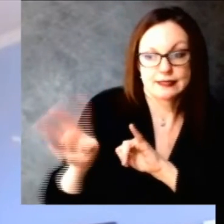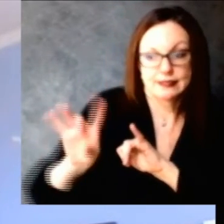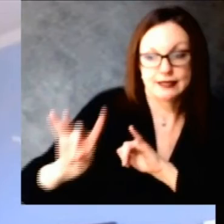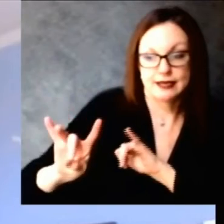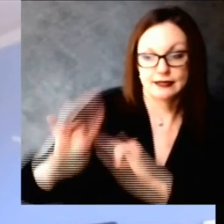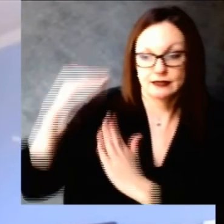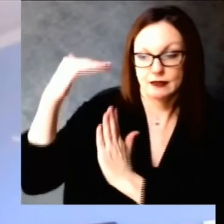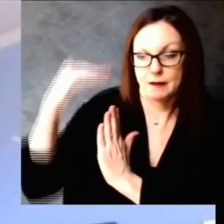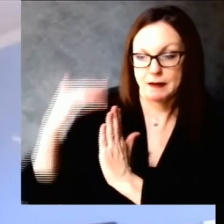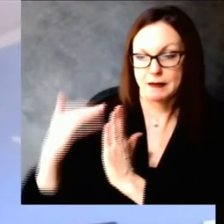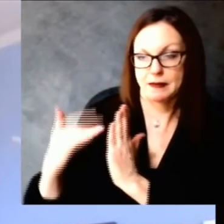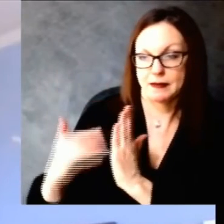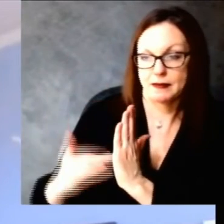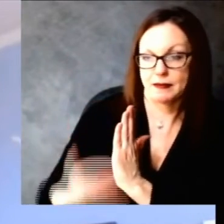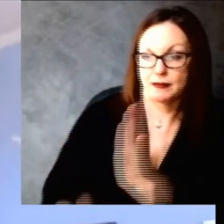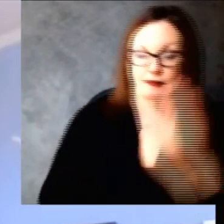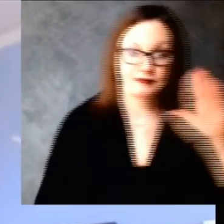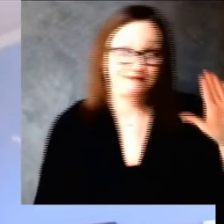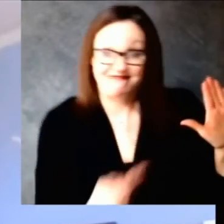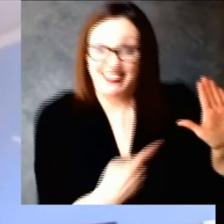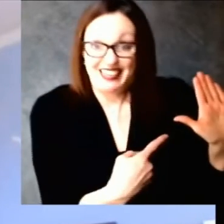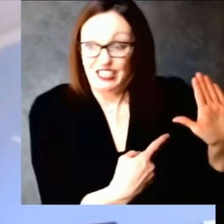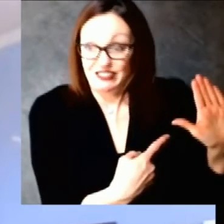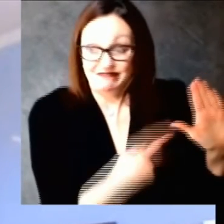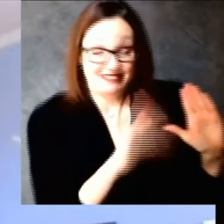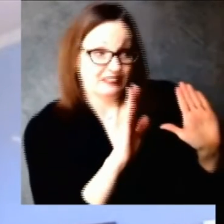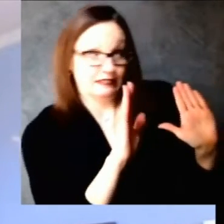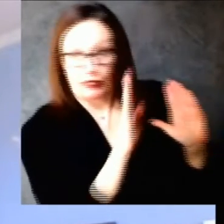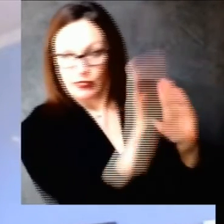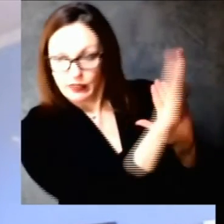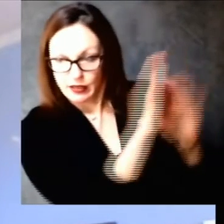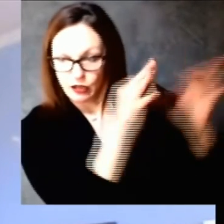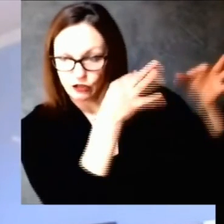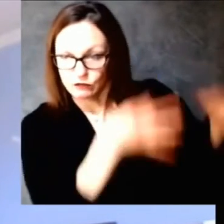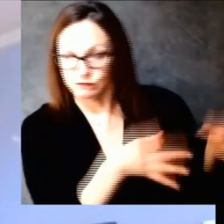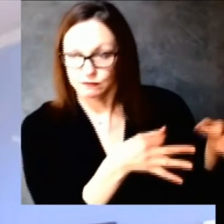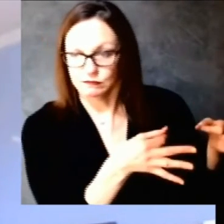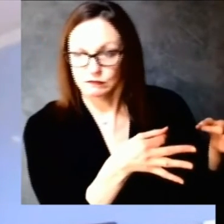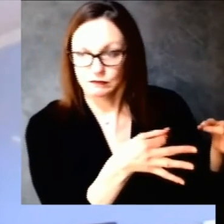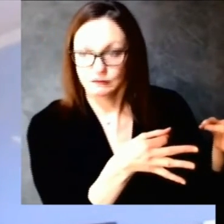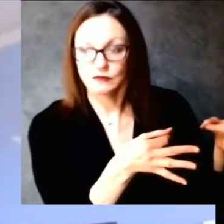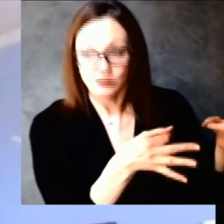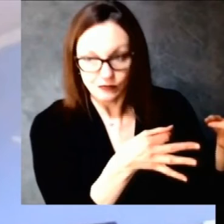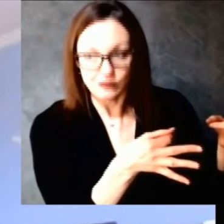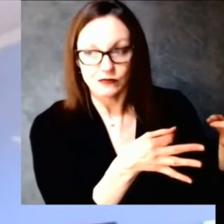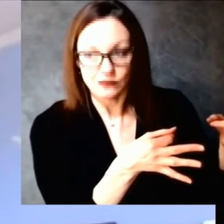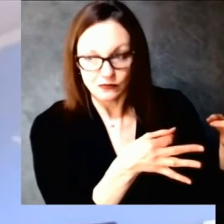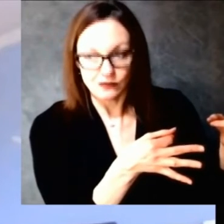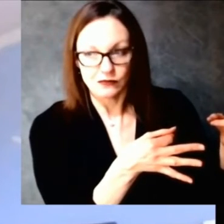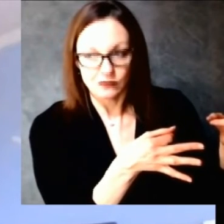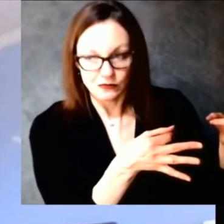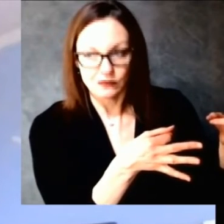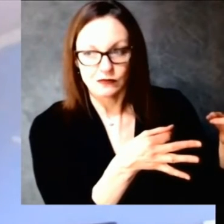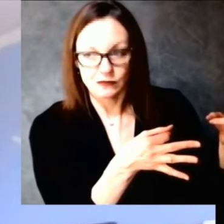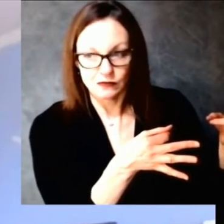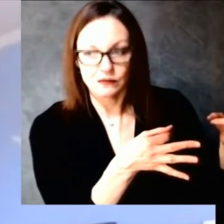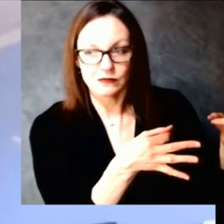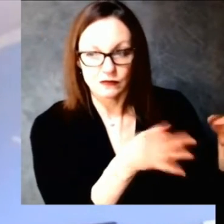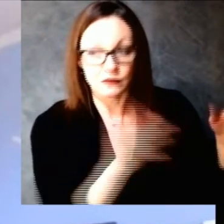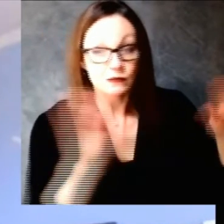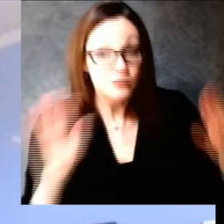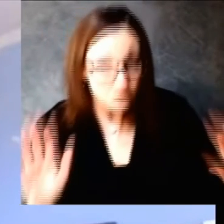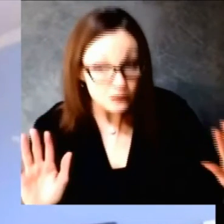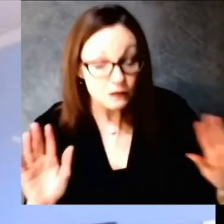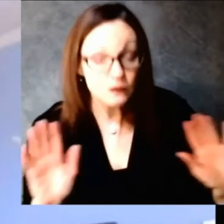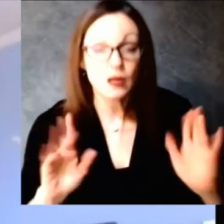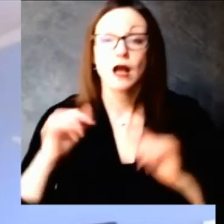figure out which is the can help fill in the gaps that are existing so we do anticipate that this program will grow per the